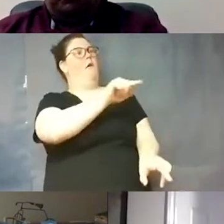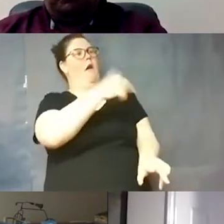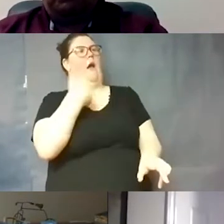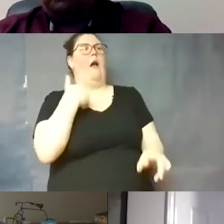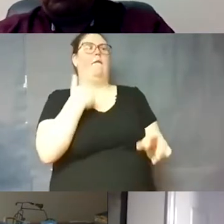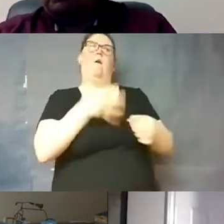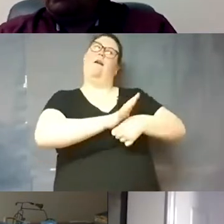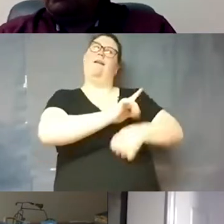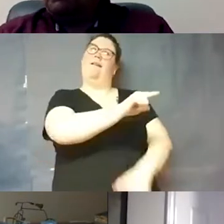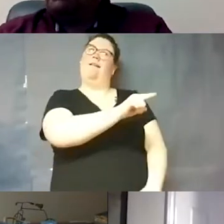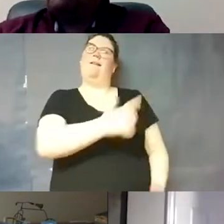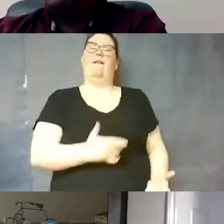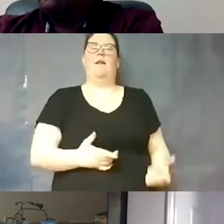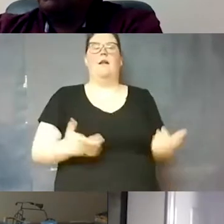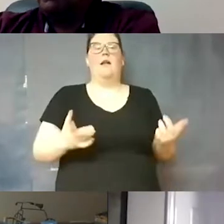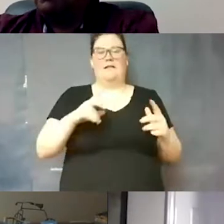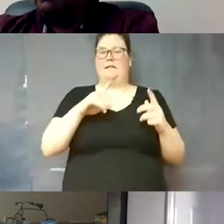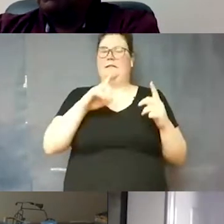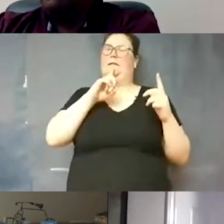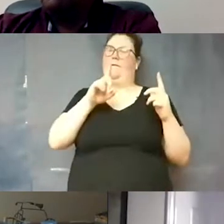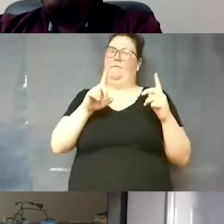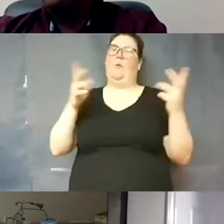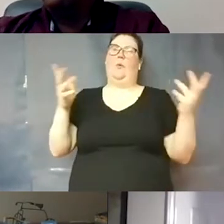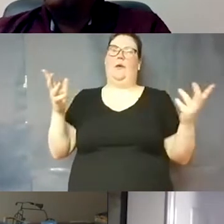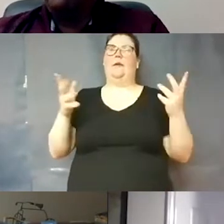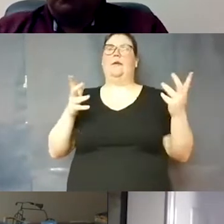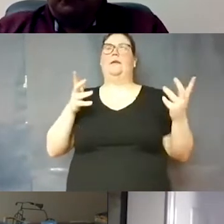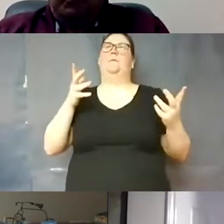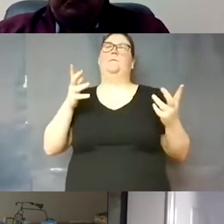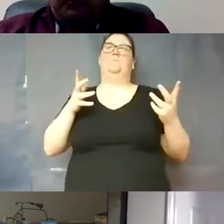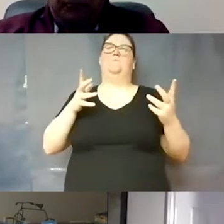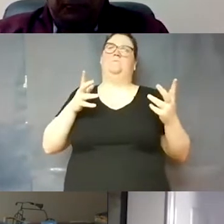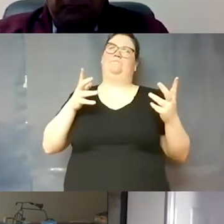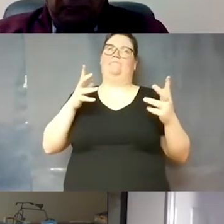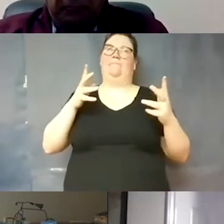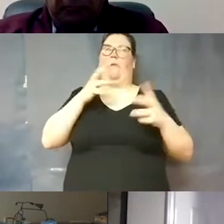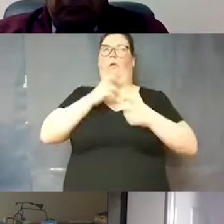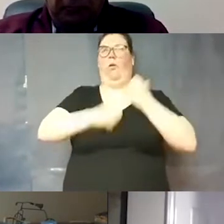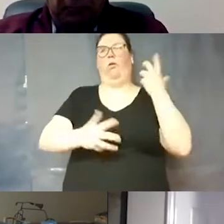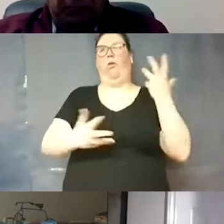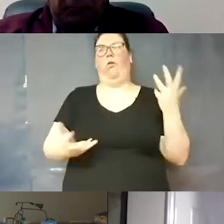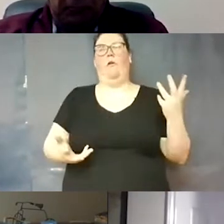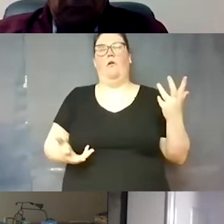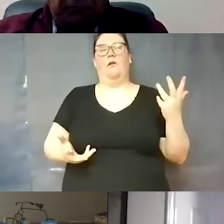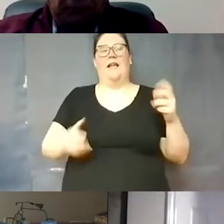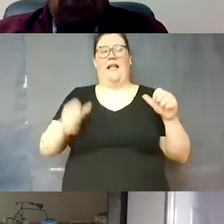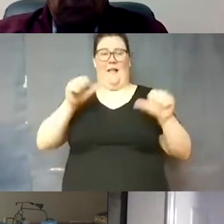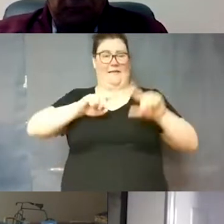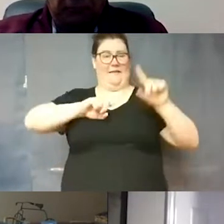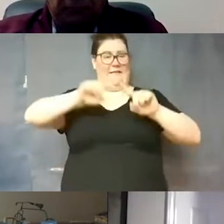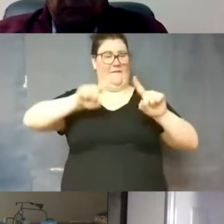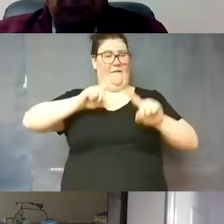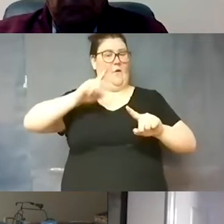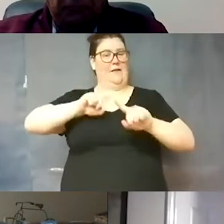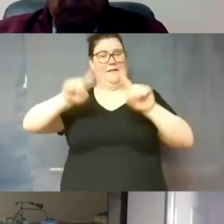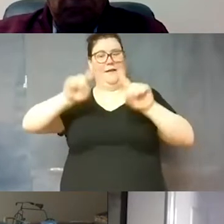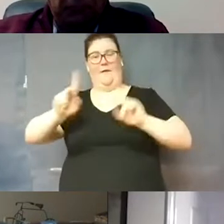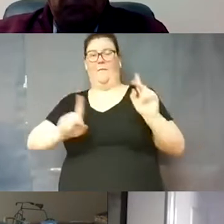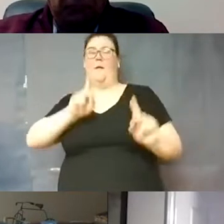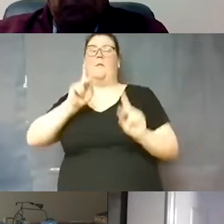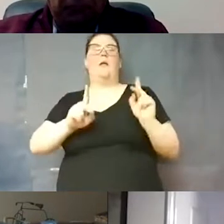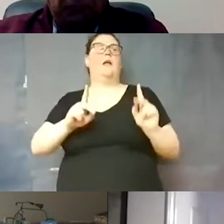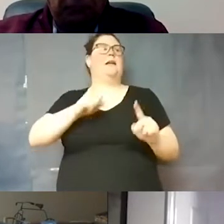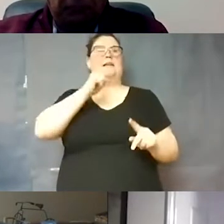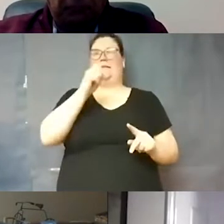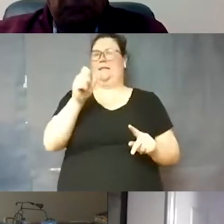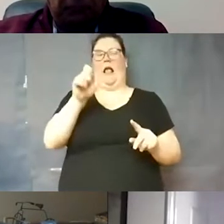guy has coveted it's very very um it's very cruel and it can be different for different people one person is not necessarily like